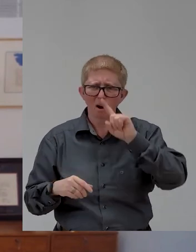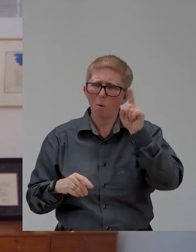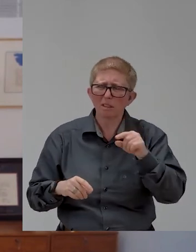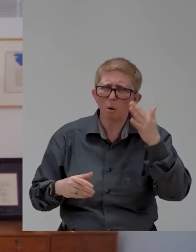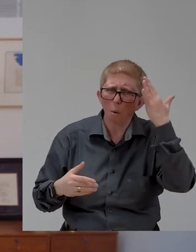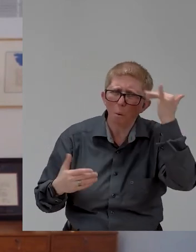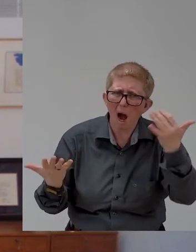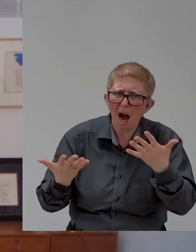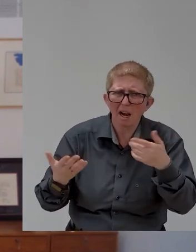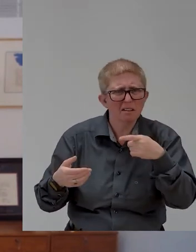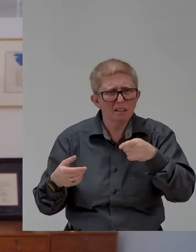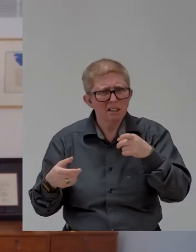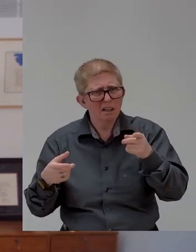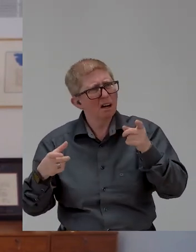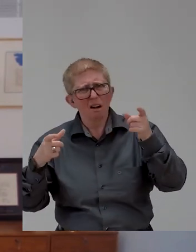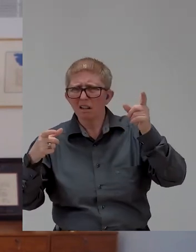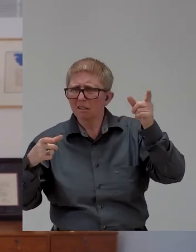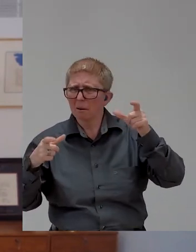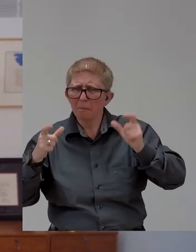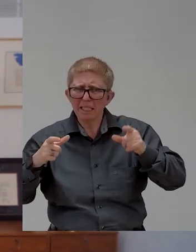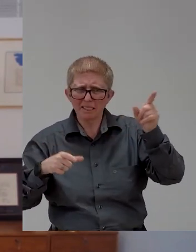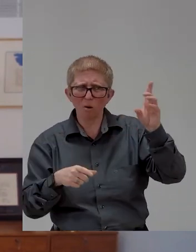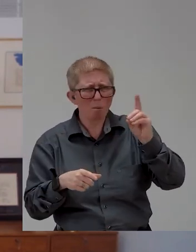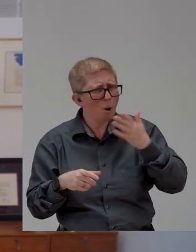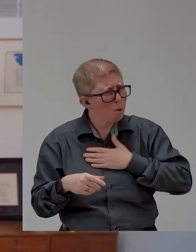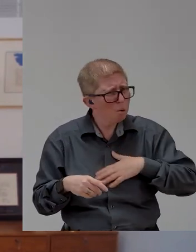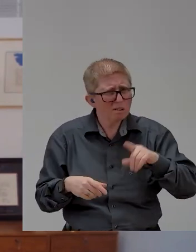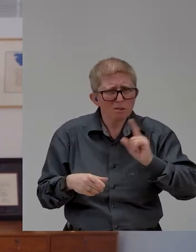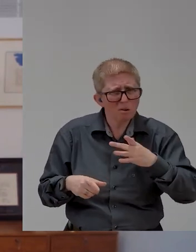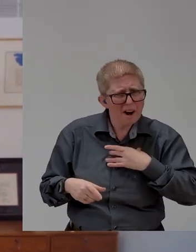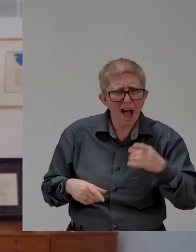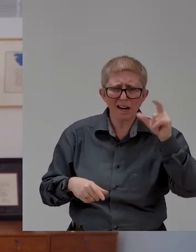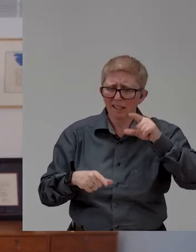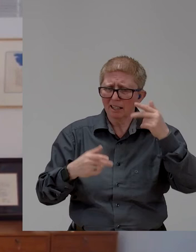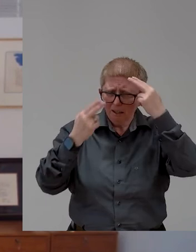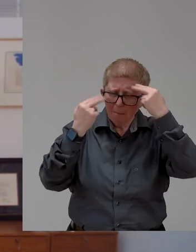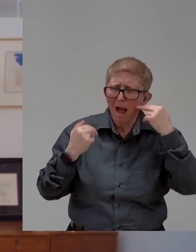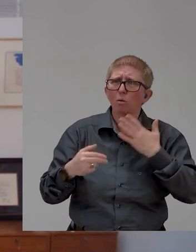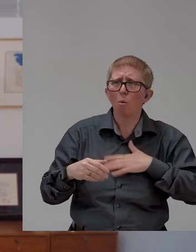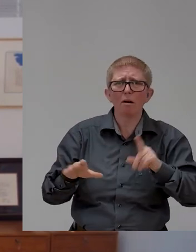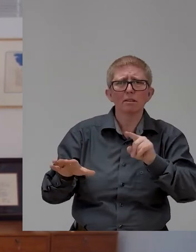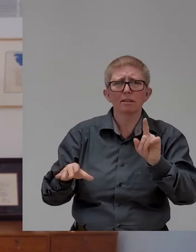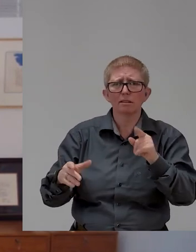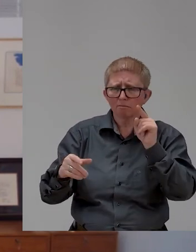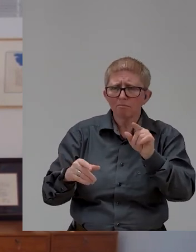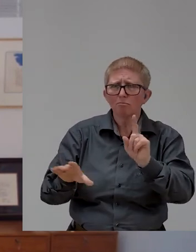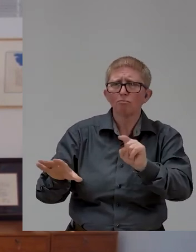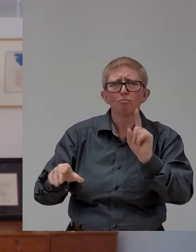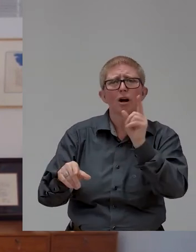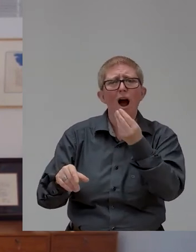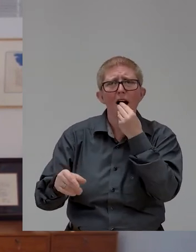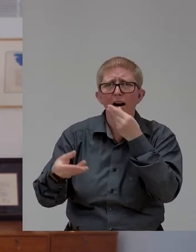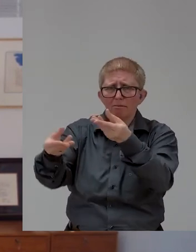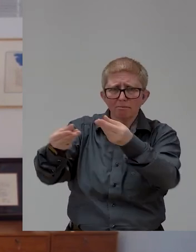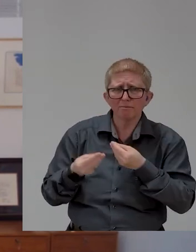To actually fix it, to actually make the website and the mobile app accessible would be very low cost. Instead, they're spending tons